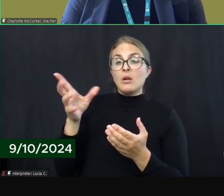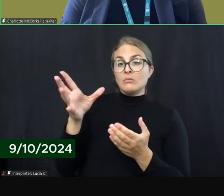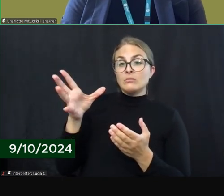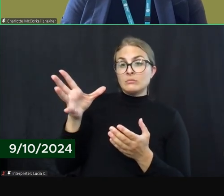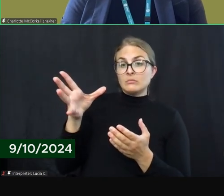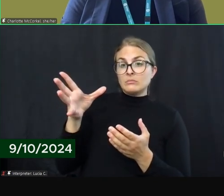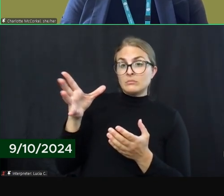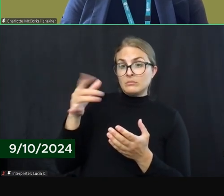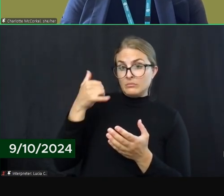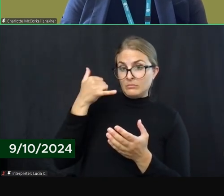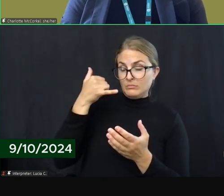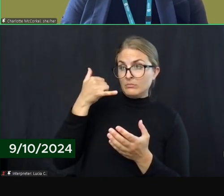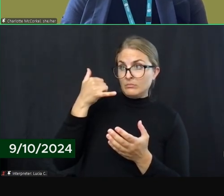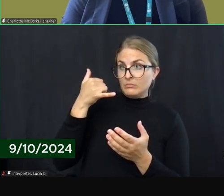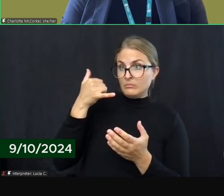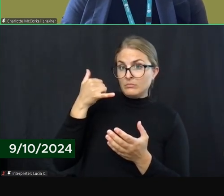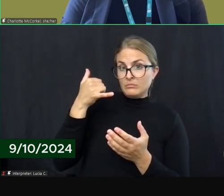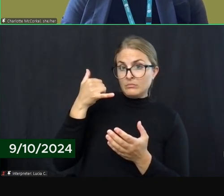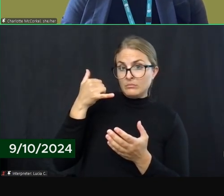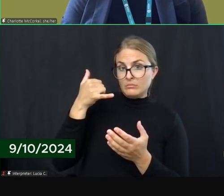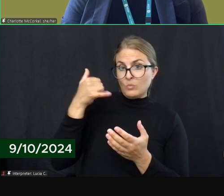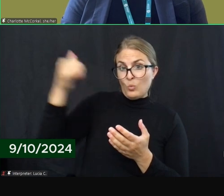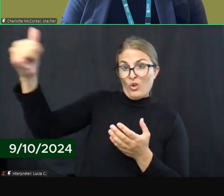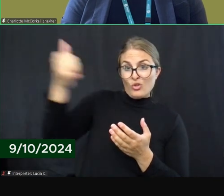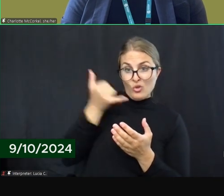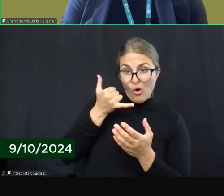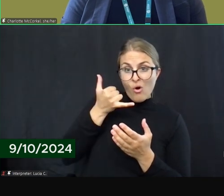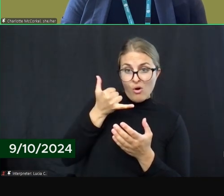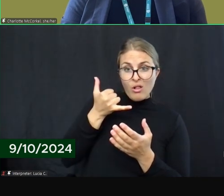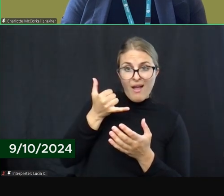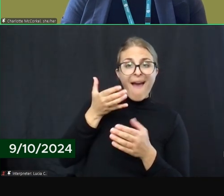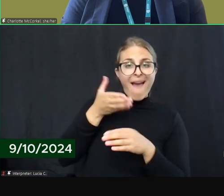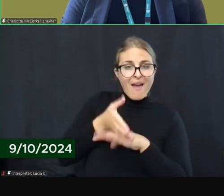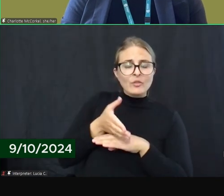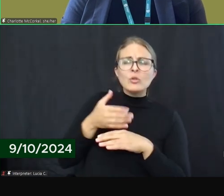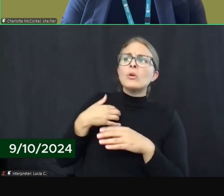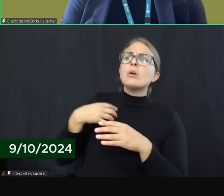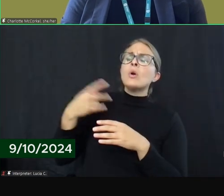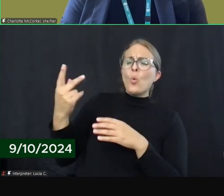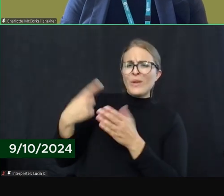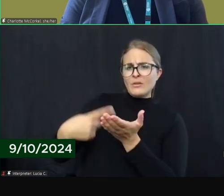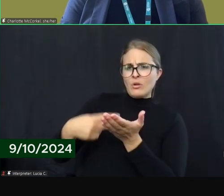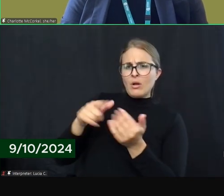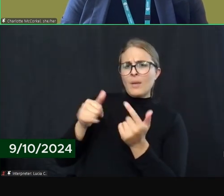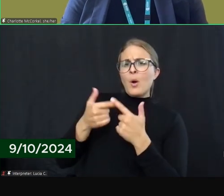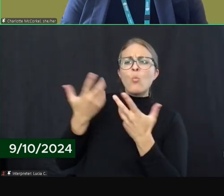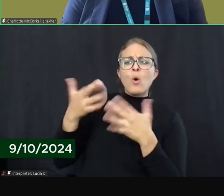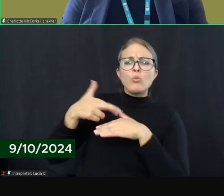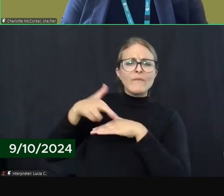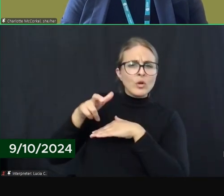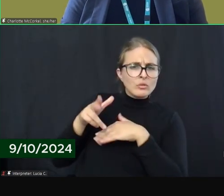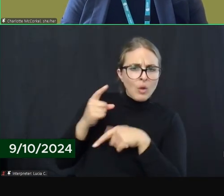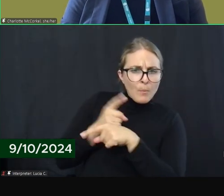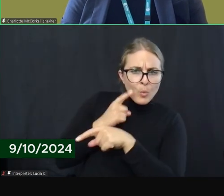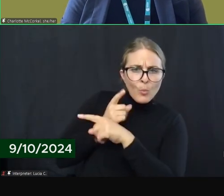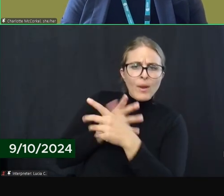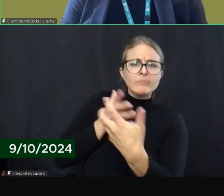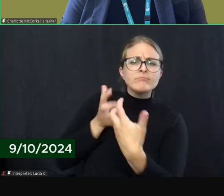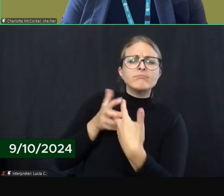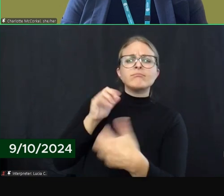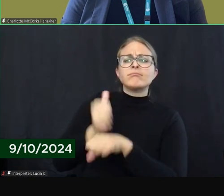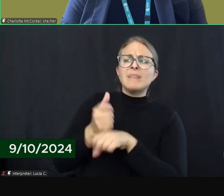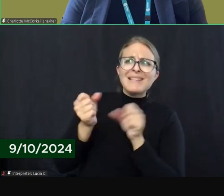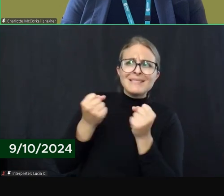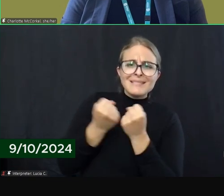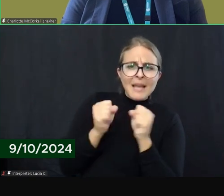a consultation call so that we can put our heads together to talk about what referrals may be appropriate, what a safety plan could look like, or what